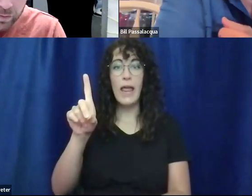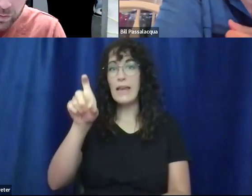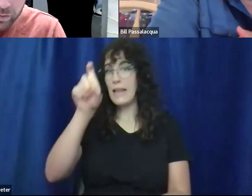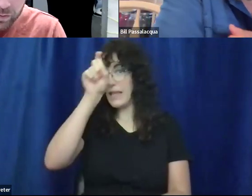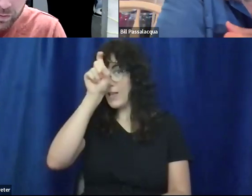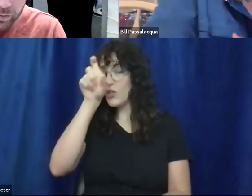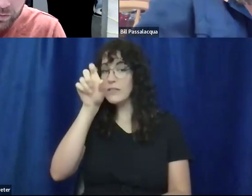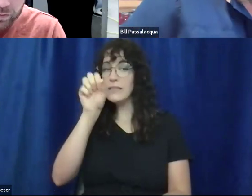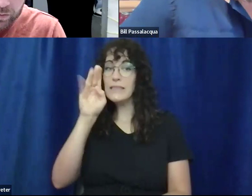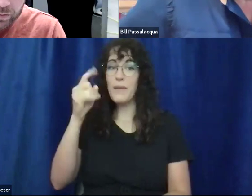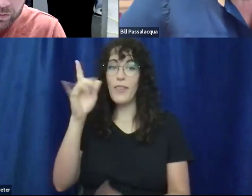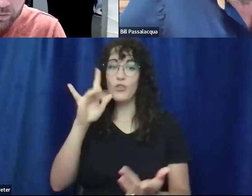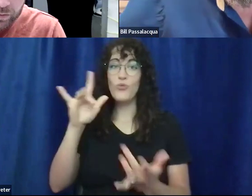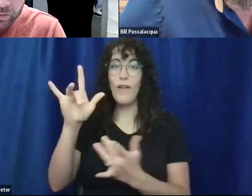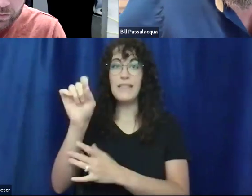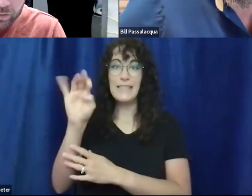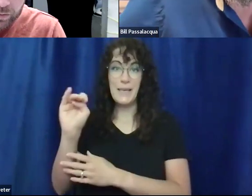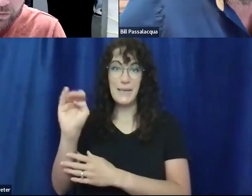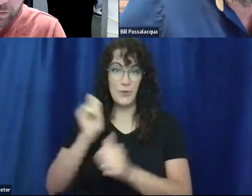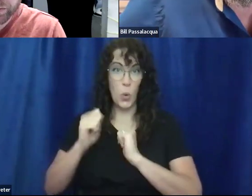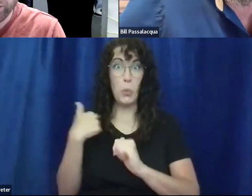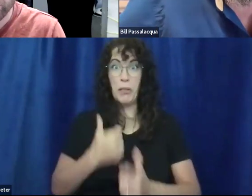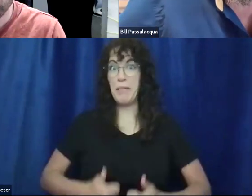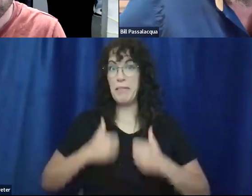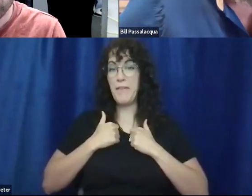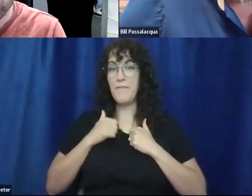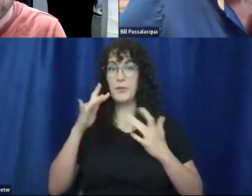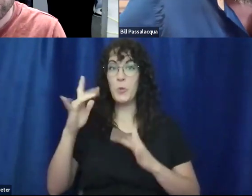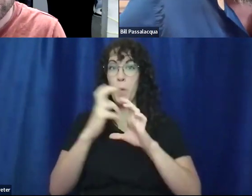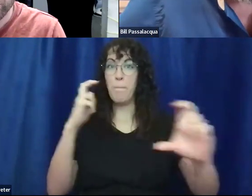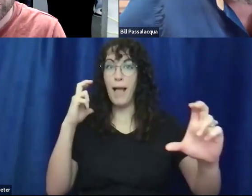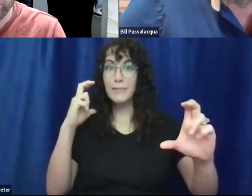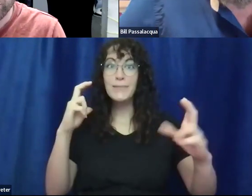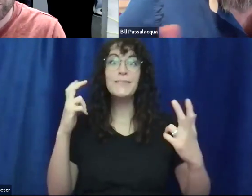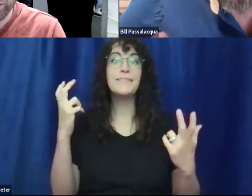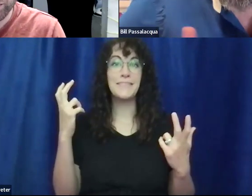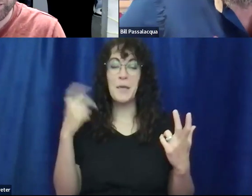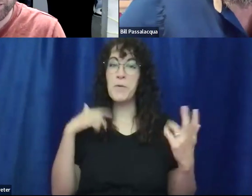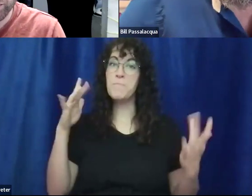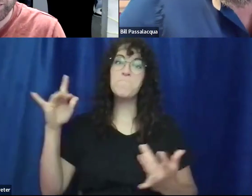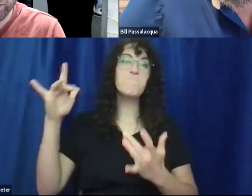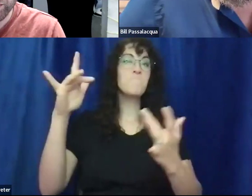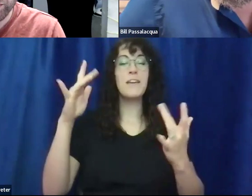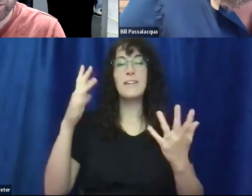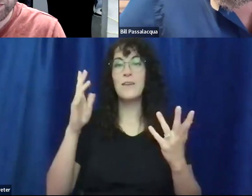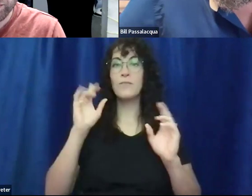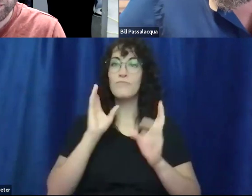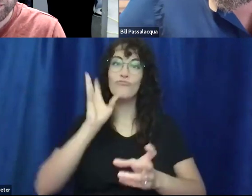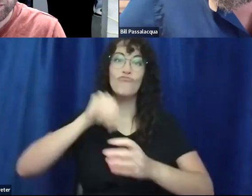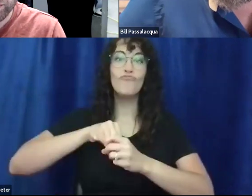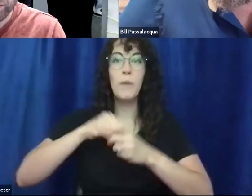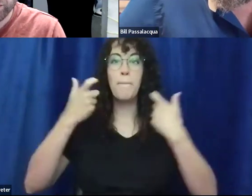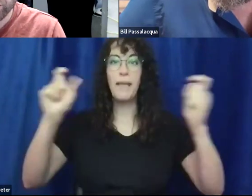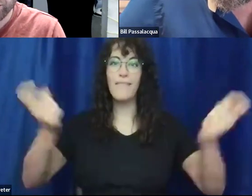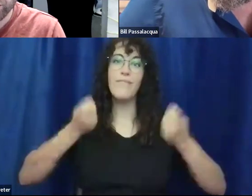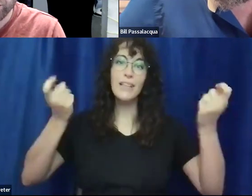And we actually lived in tour buses and, and toured big festivals in the US and Canada.